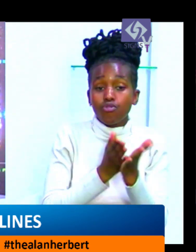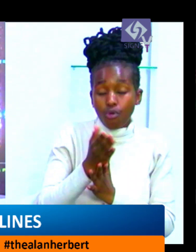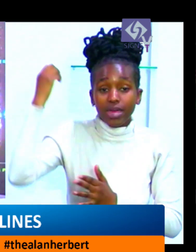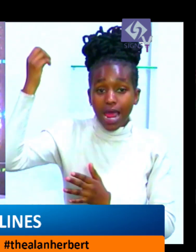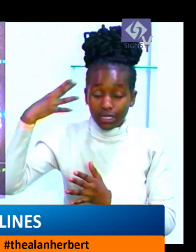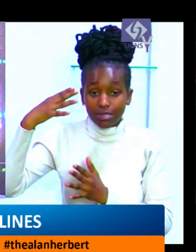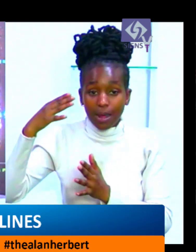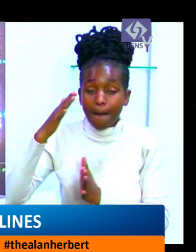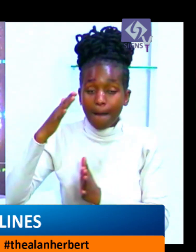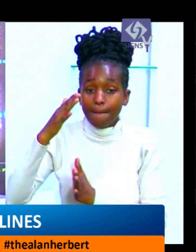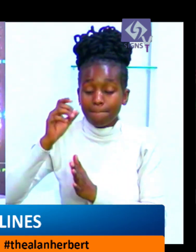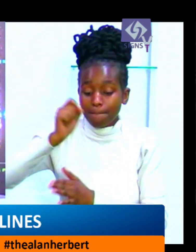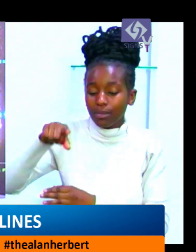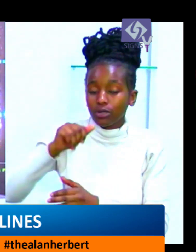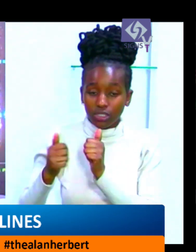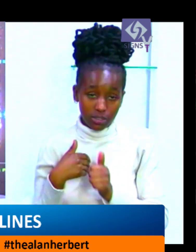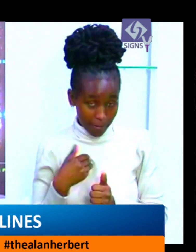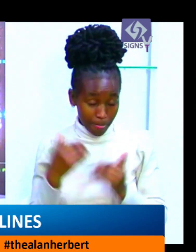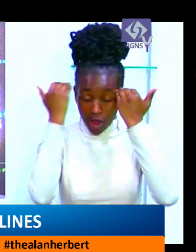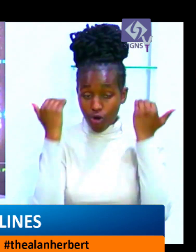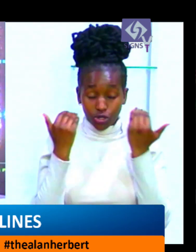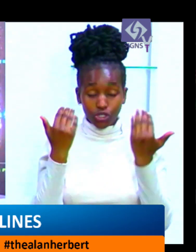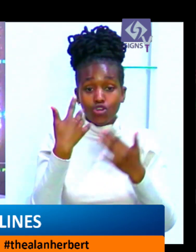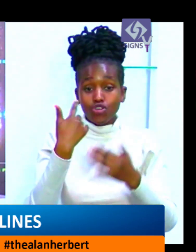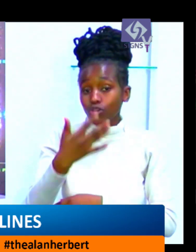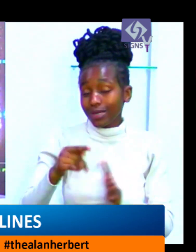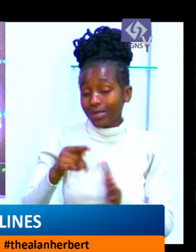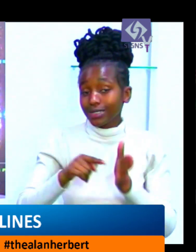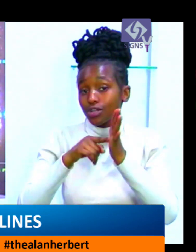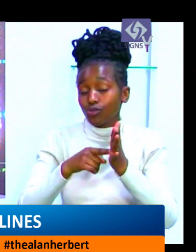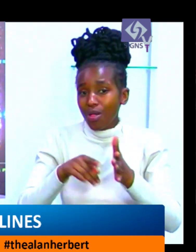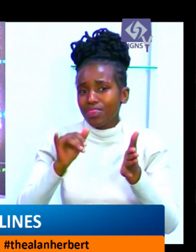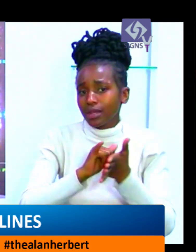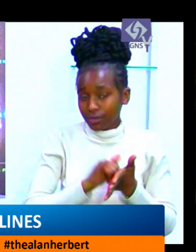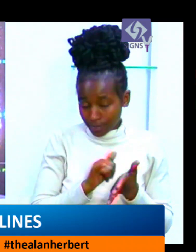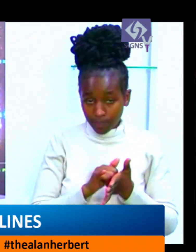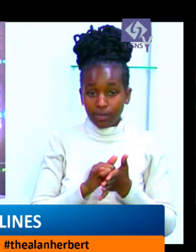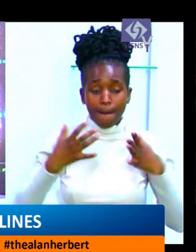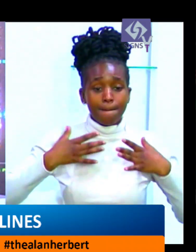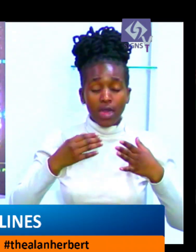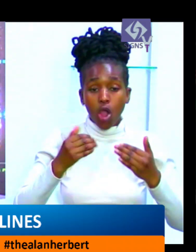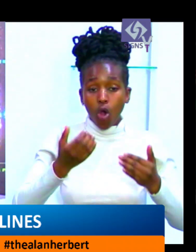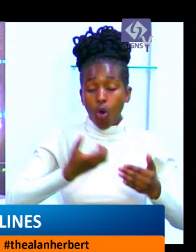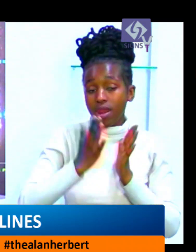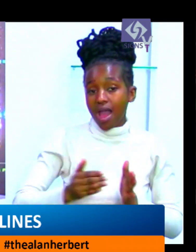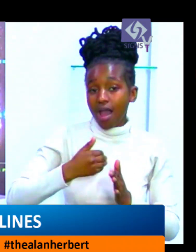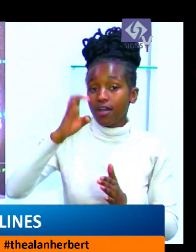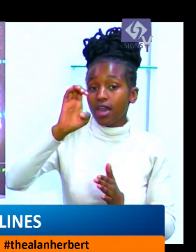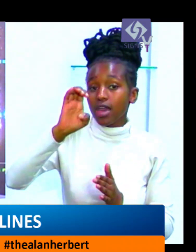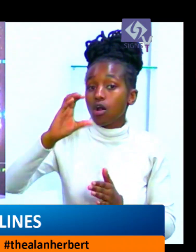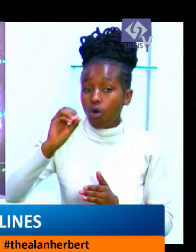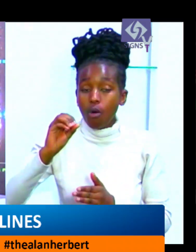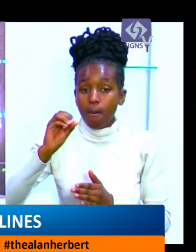loans and interests from in and out of government stood at $12.59 billion. Now, in the same